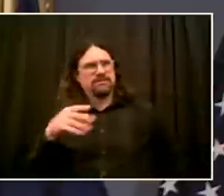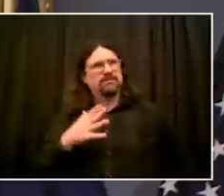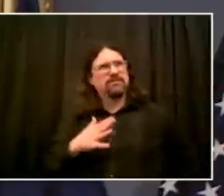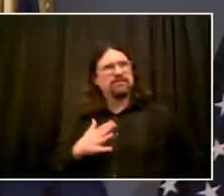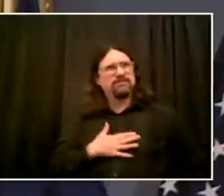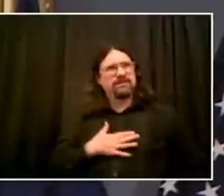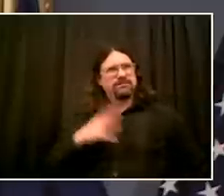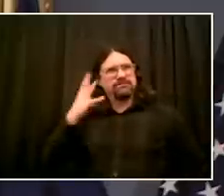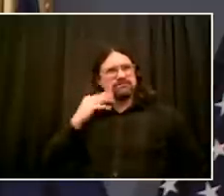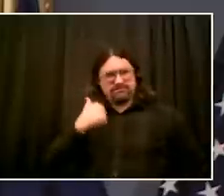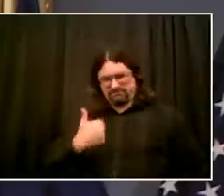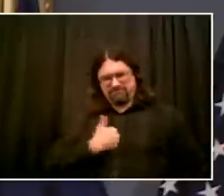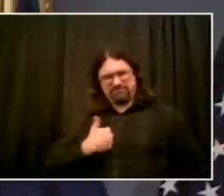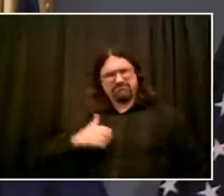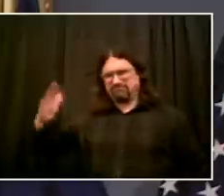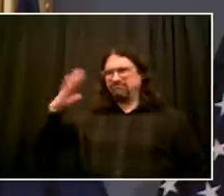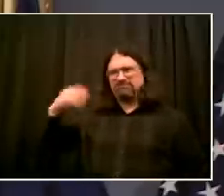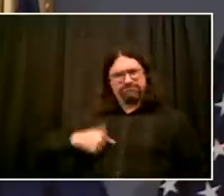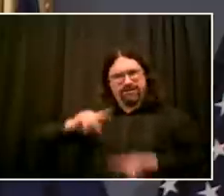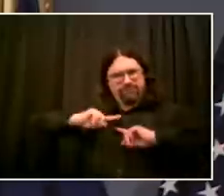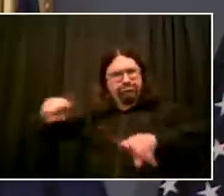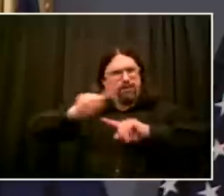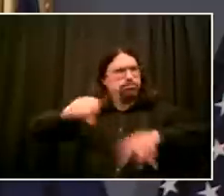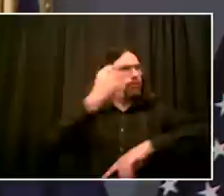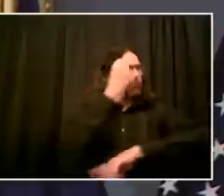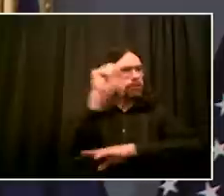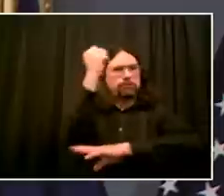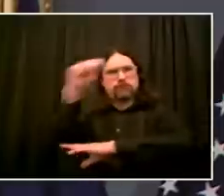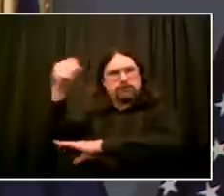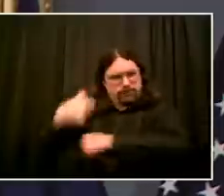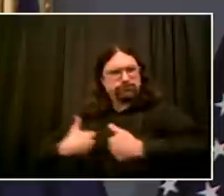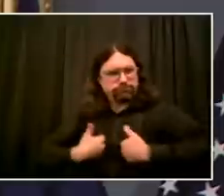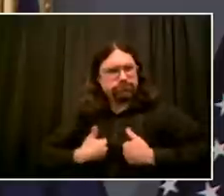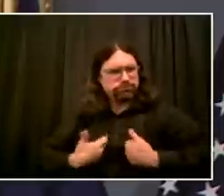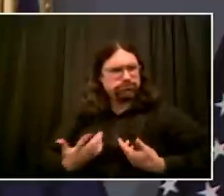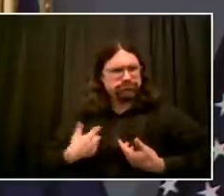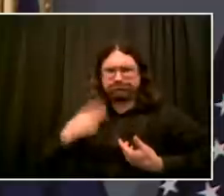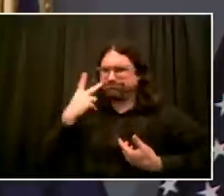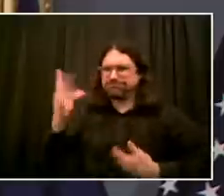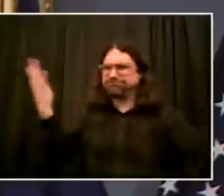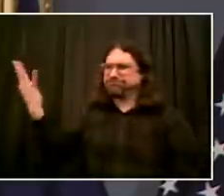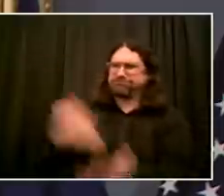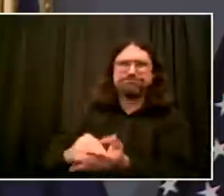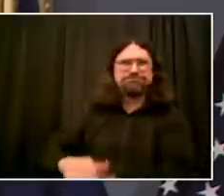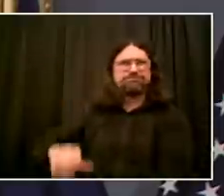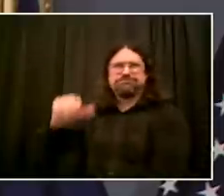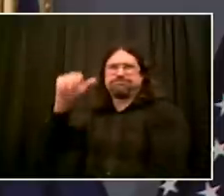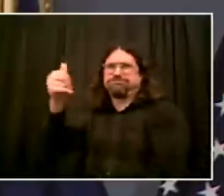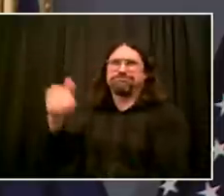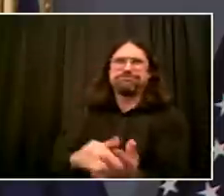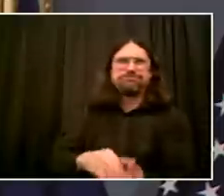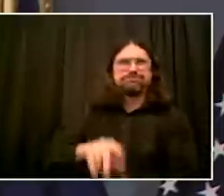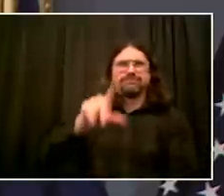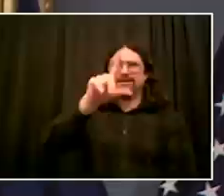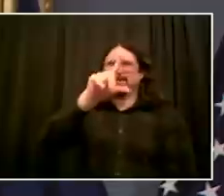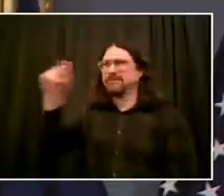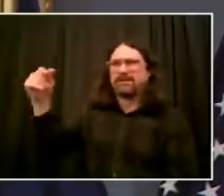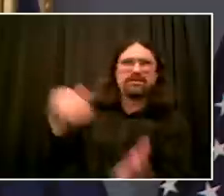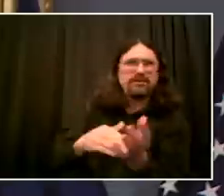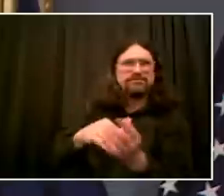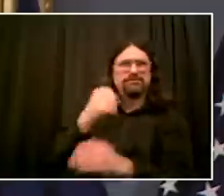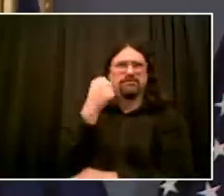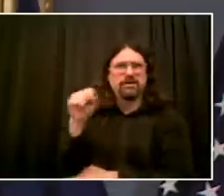was of very few people in the scheme of things. So the vast majority of younger New Yorkers did not choose to engage in these